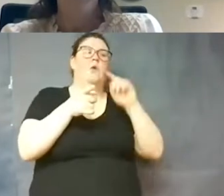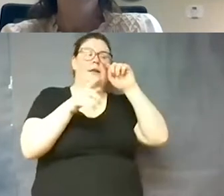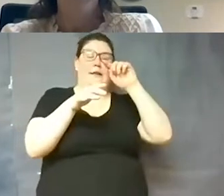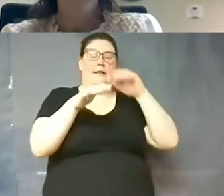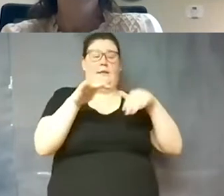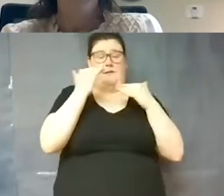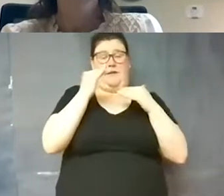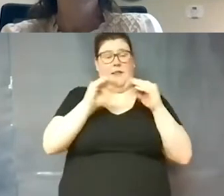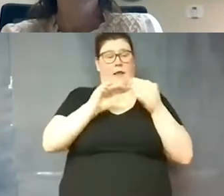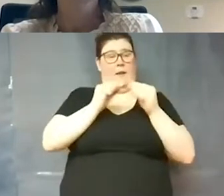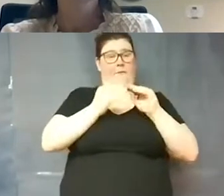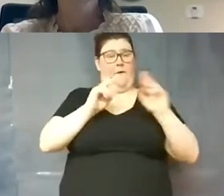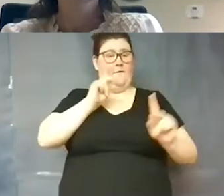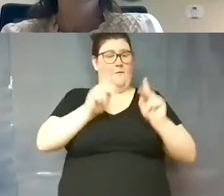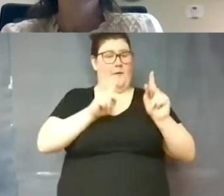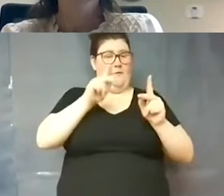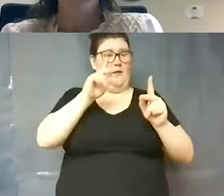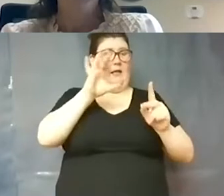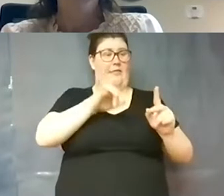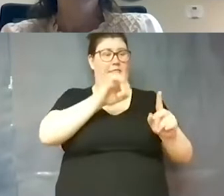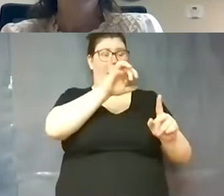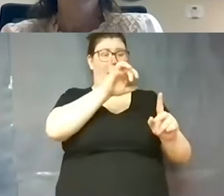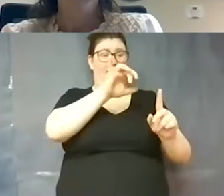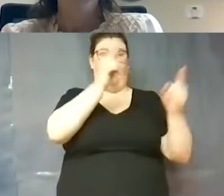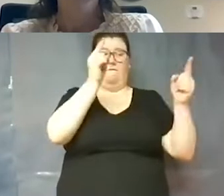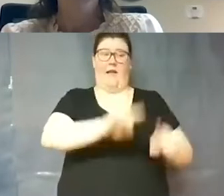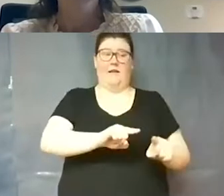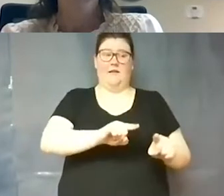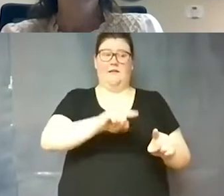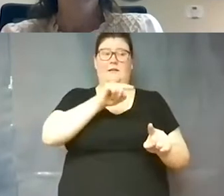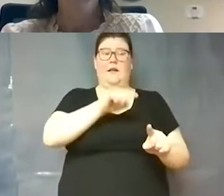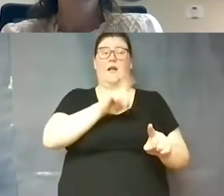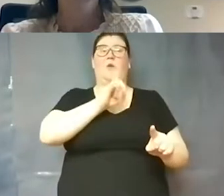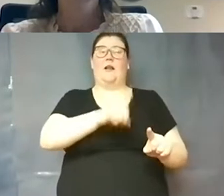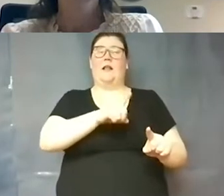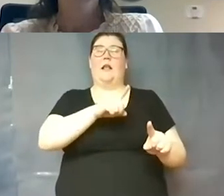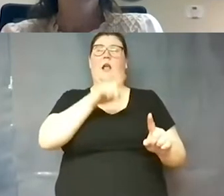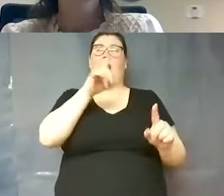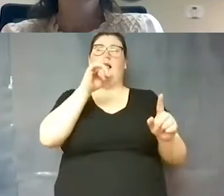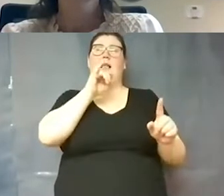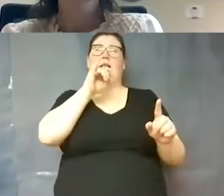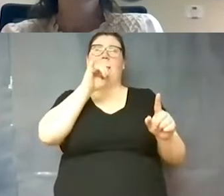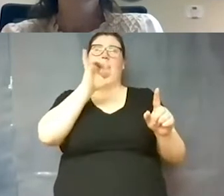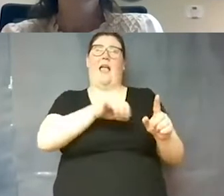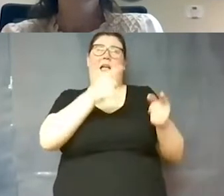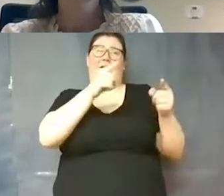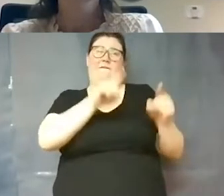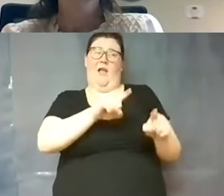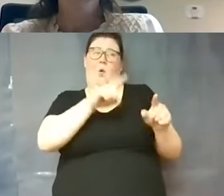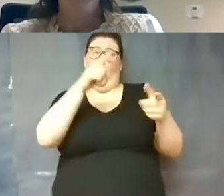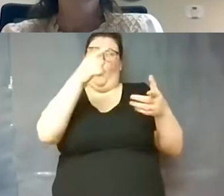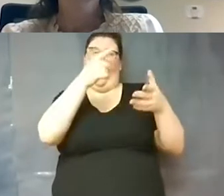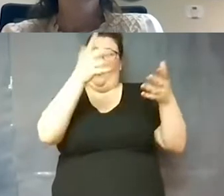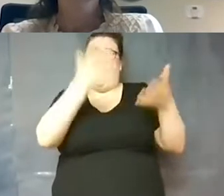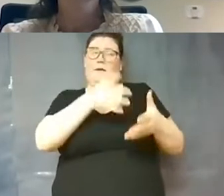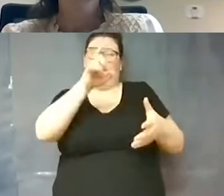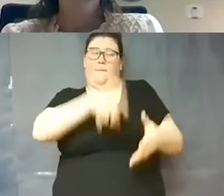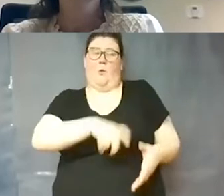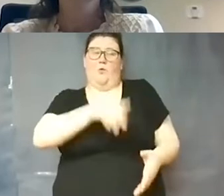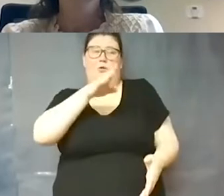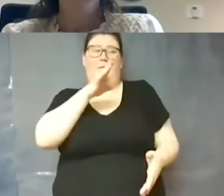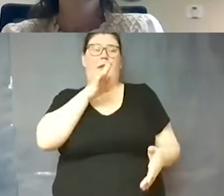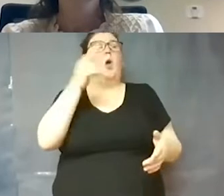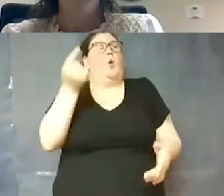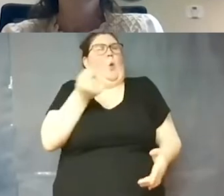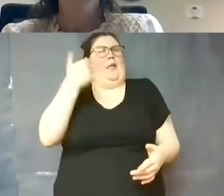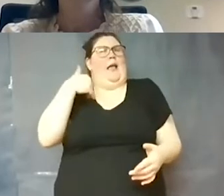that can be at a particular event is that event really what it's designed to be um you know even if a prom and you say well you can